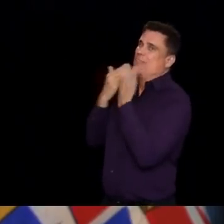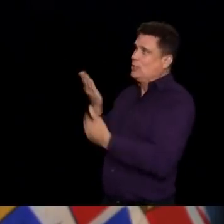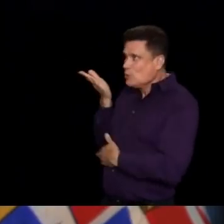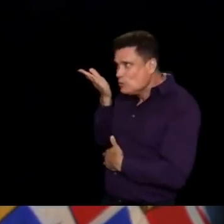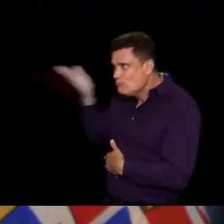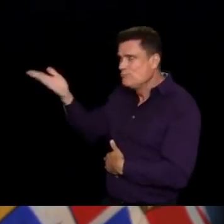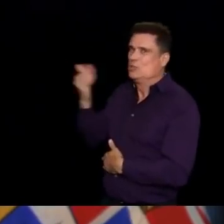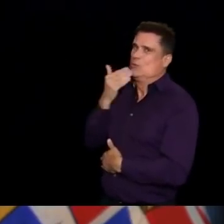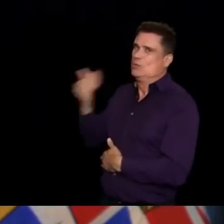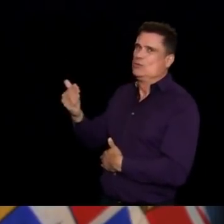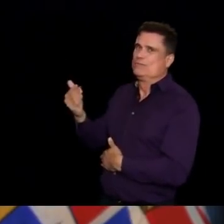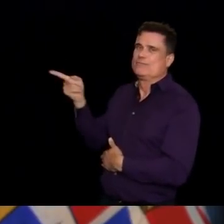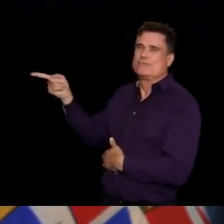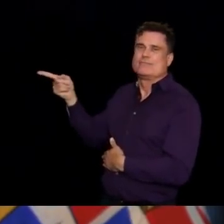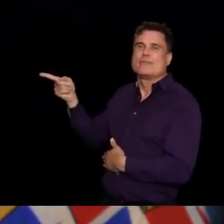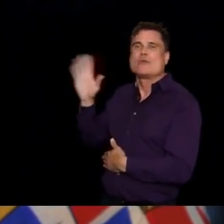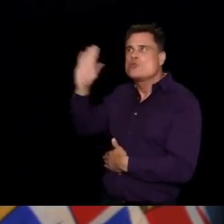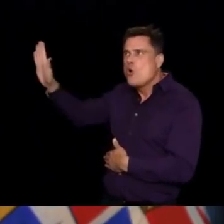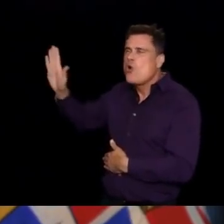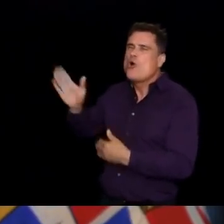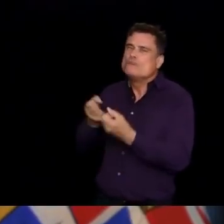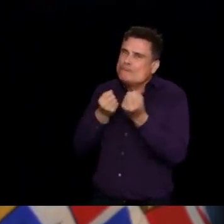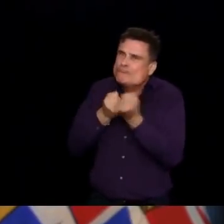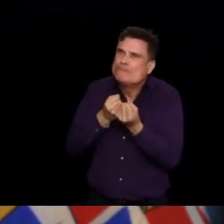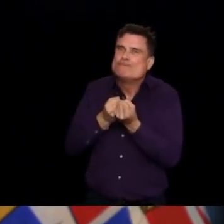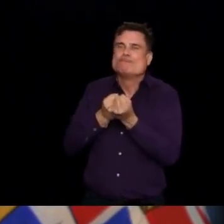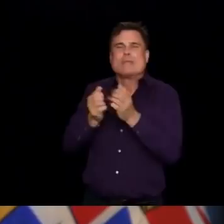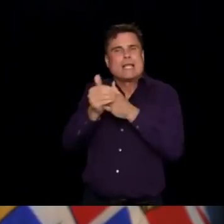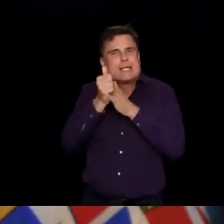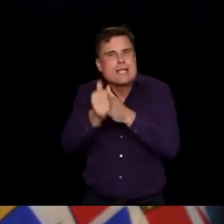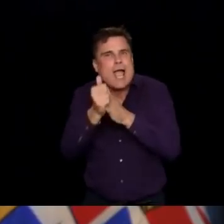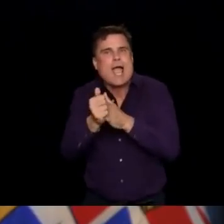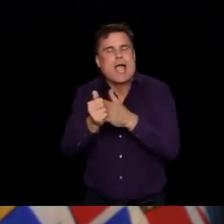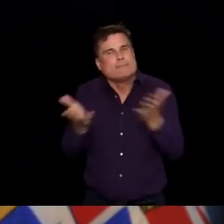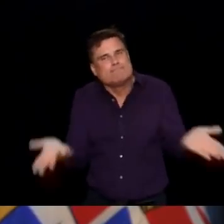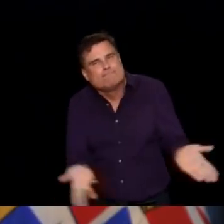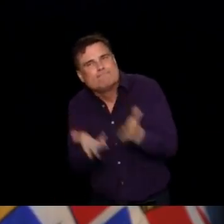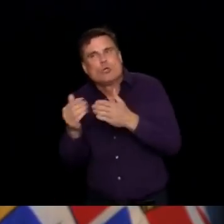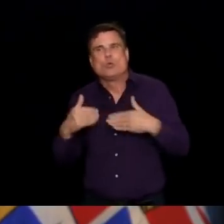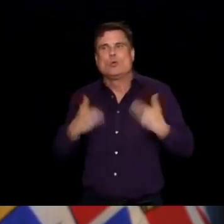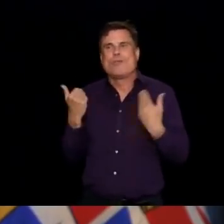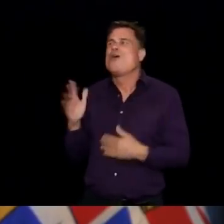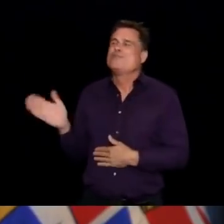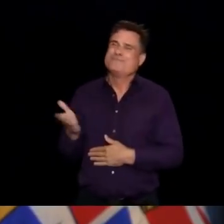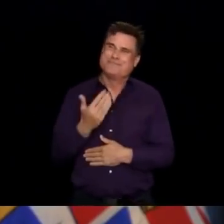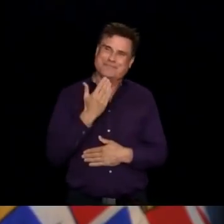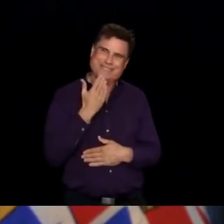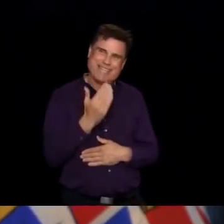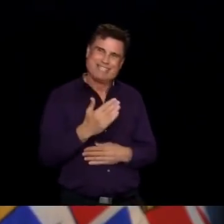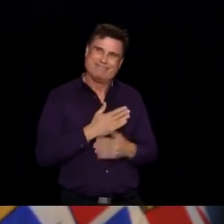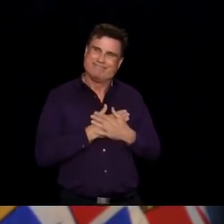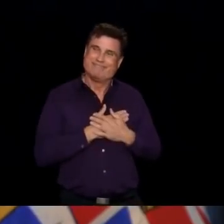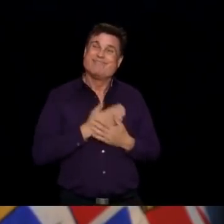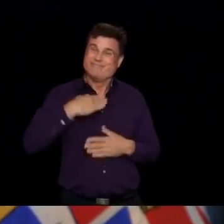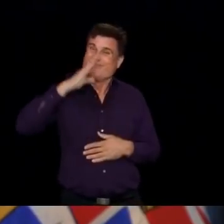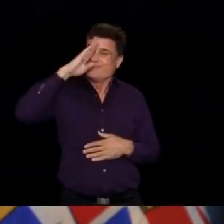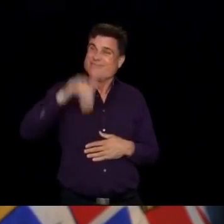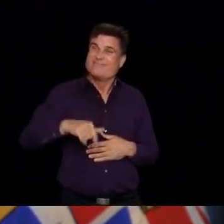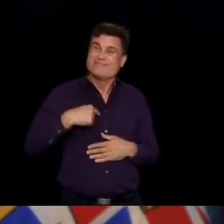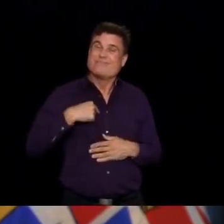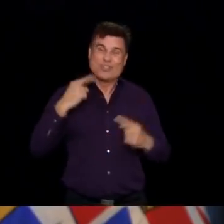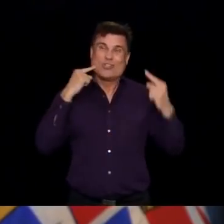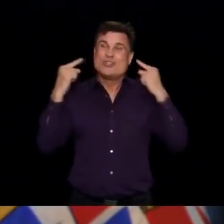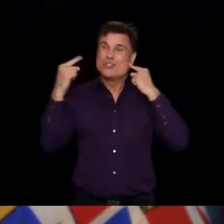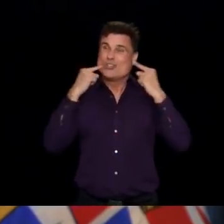And you know what? I was just so impressed at first, you know, when everybody was saying, oh, graduation, you're ruining everything. You're ruining my life,